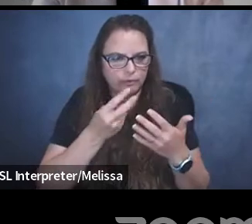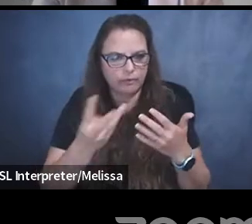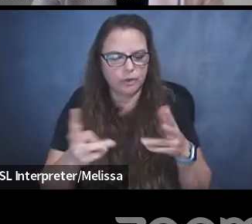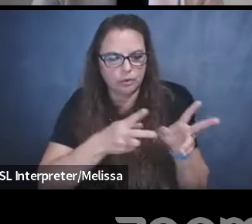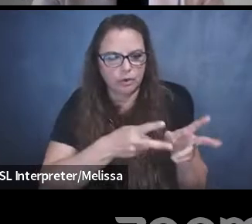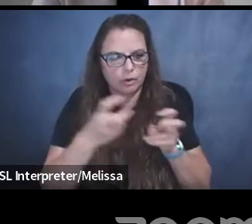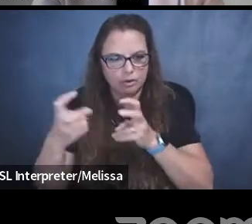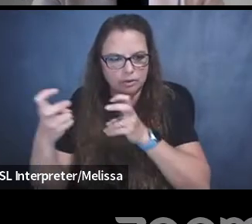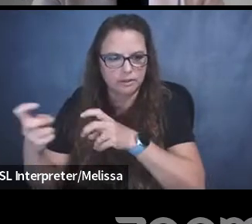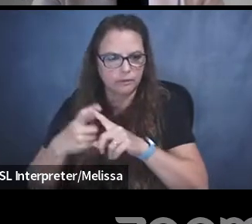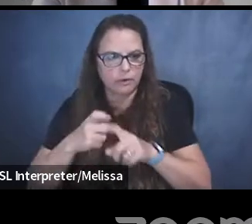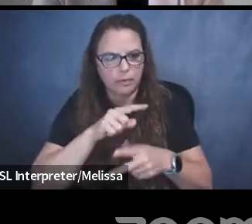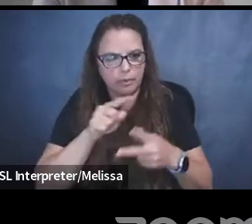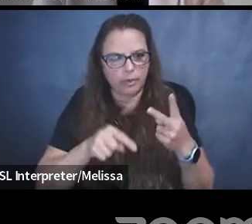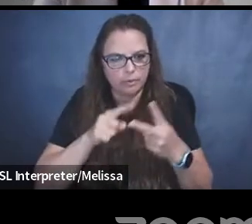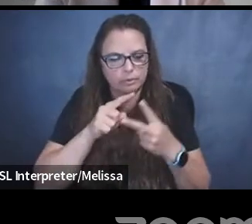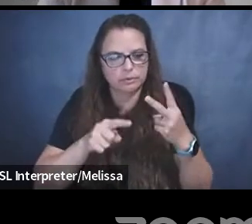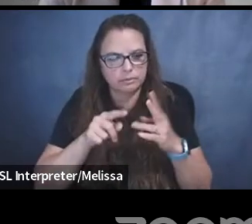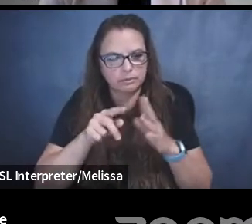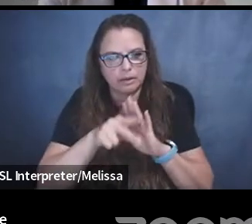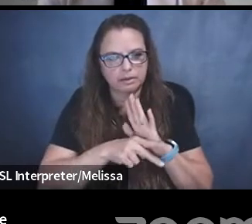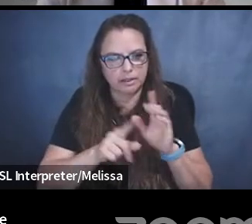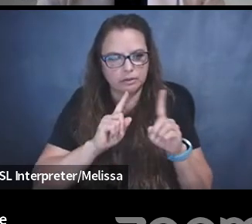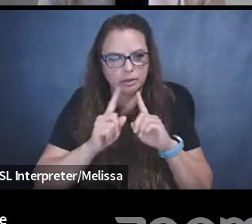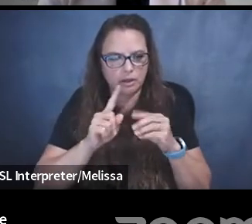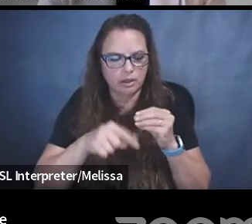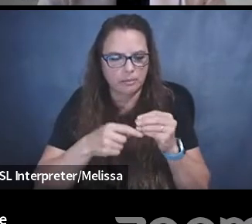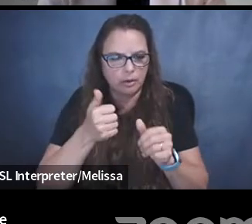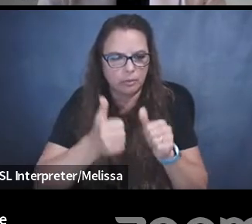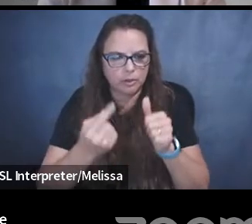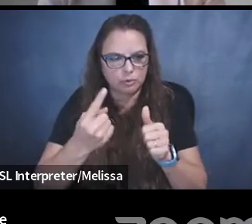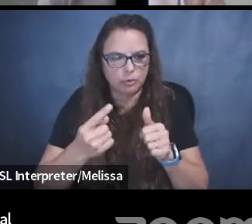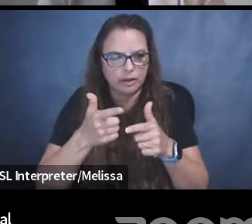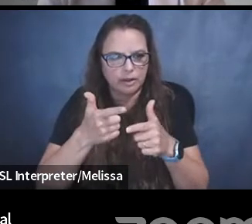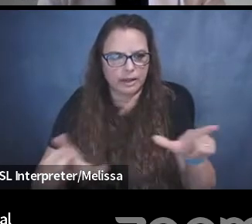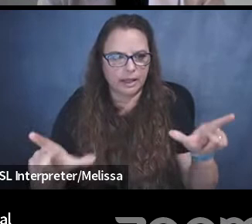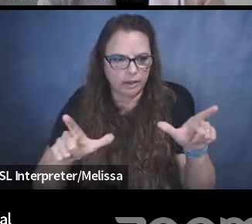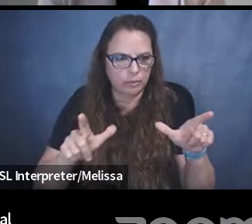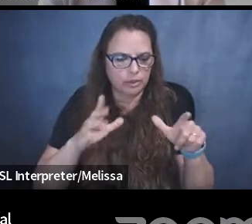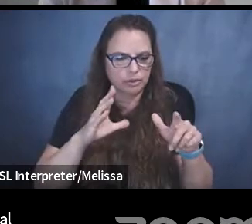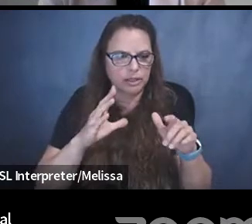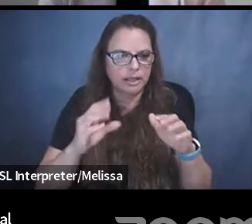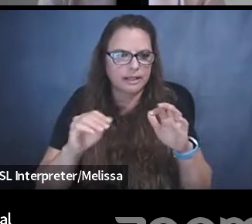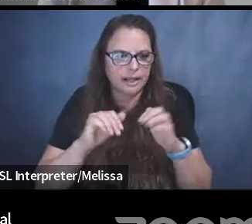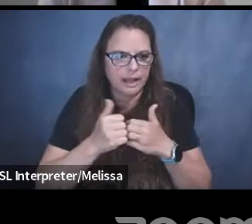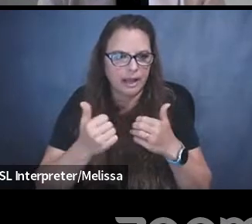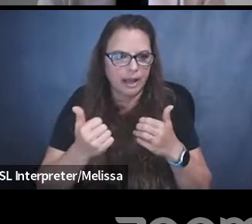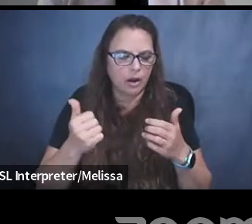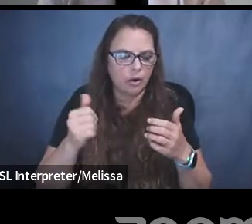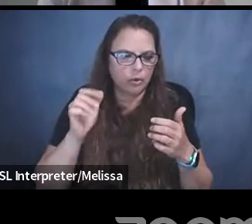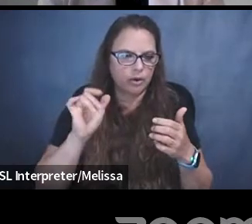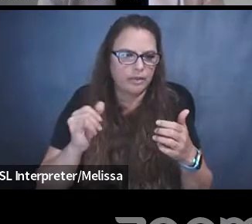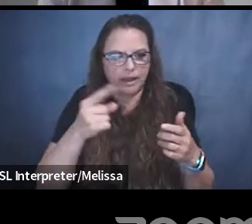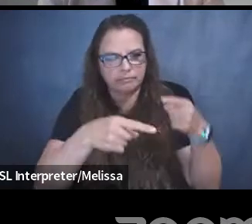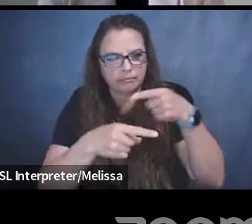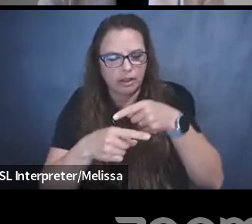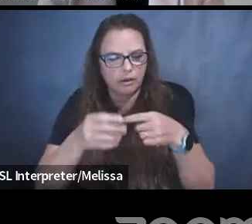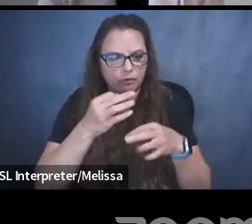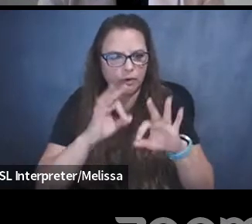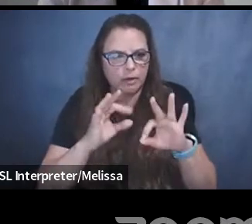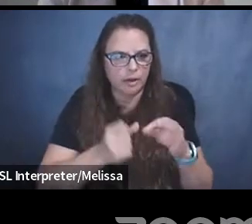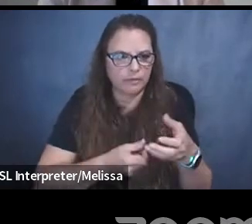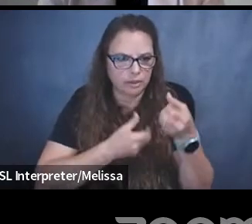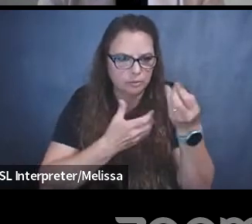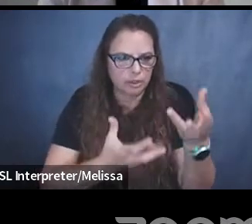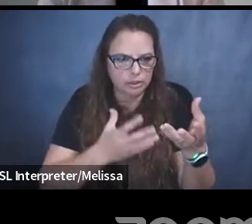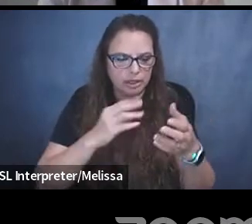from those policies and talk a bit about which ones specifically the language and how it can intersect those freedom of expression and ultimately deter